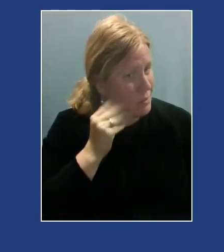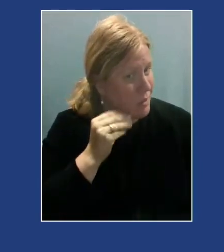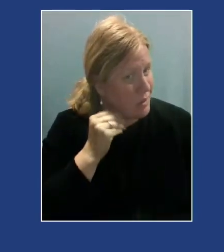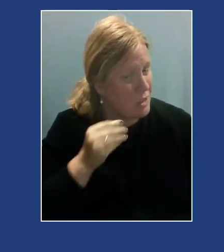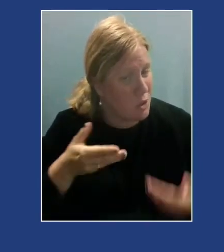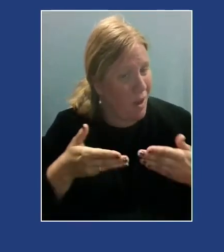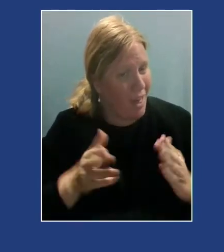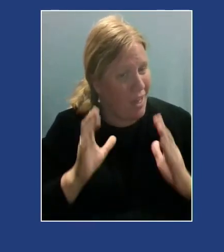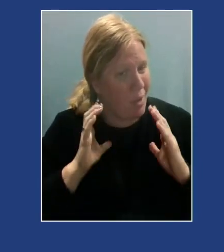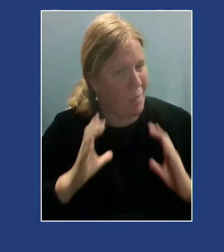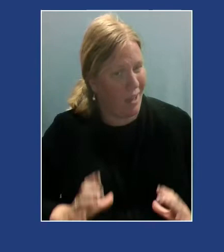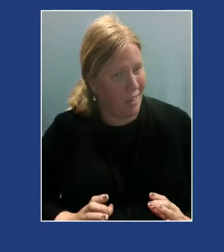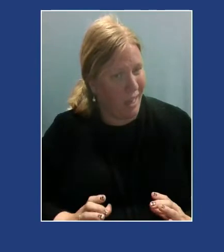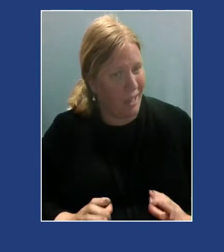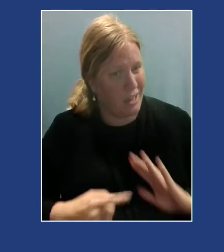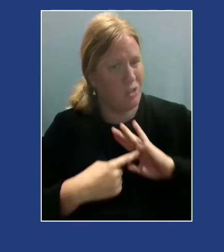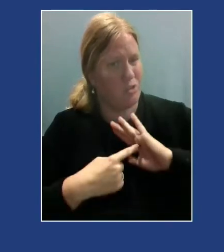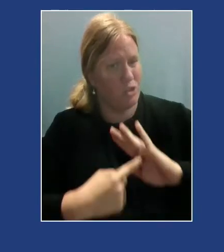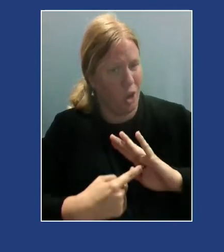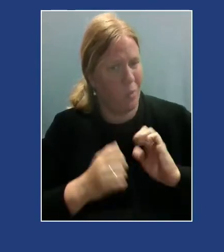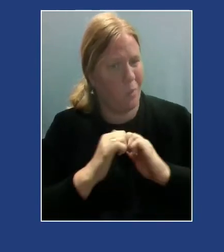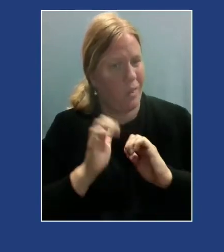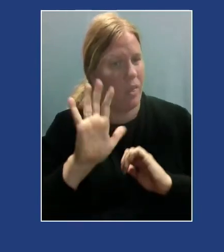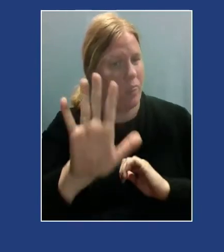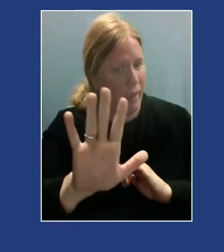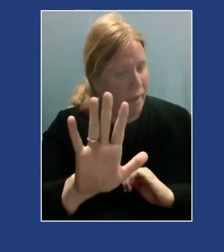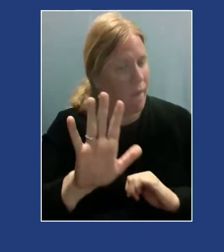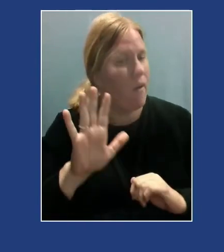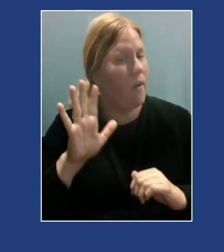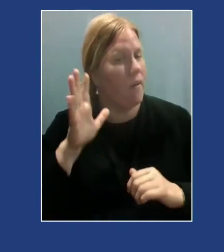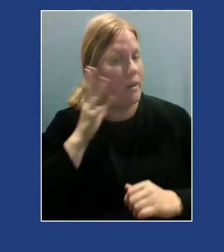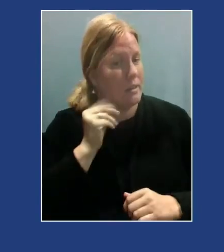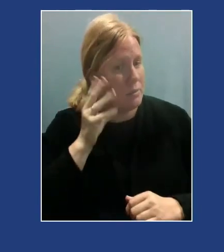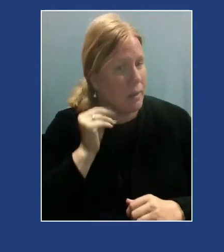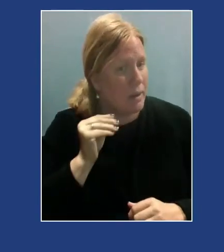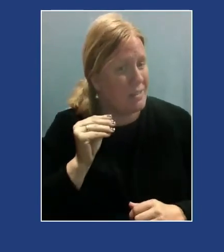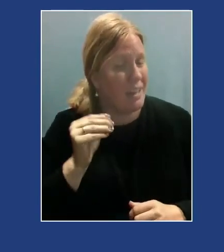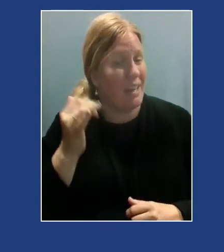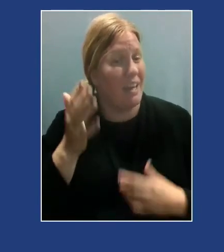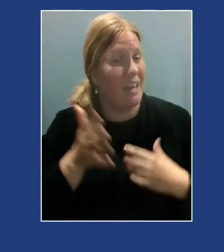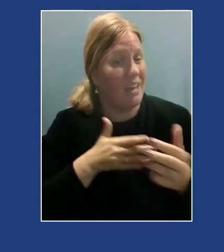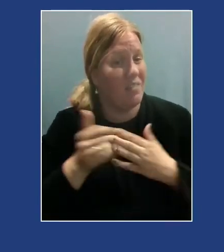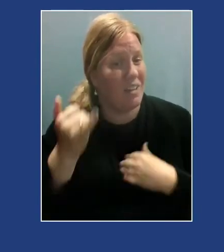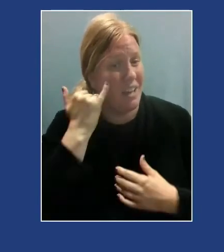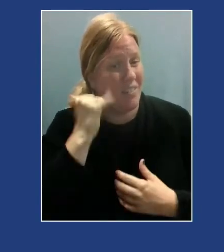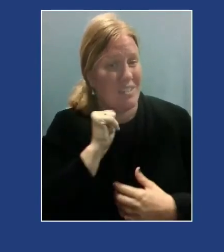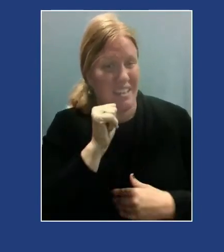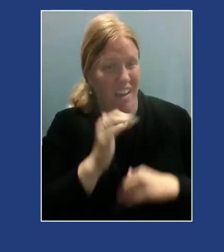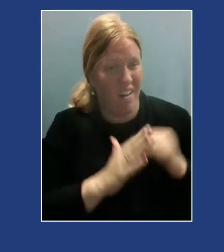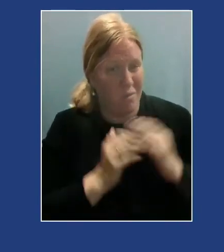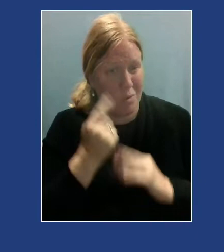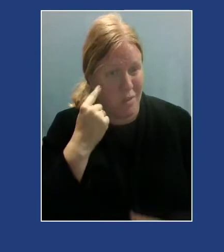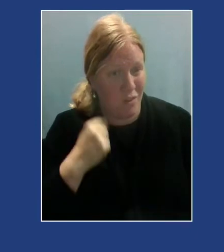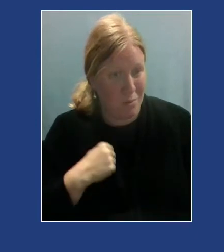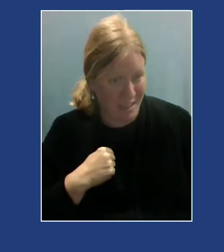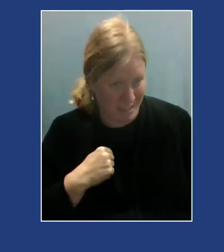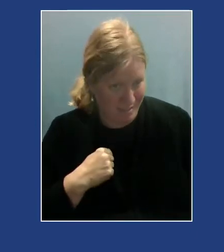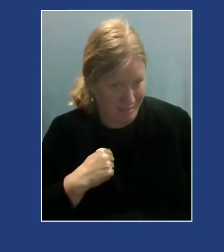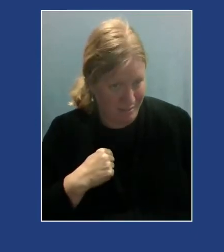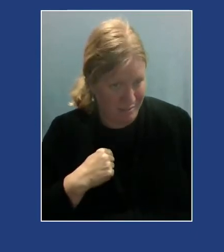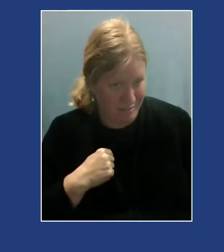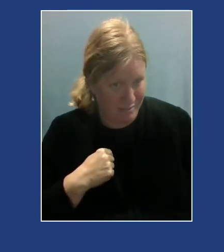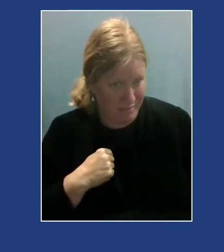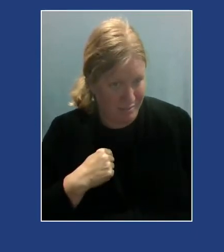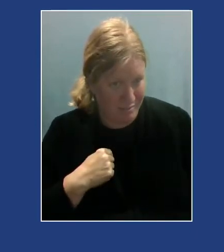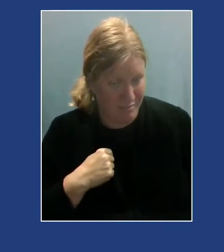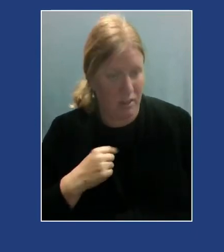my client to be able to show up with their fullness, even if their fullness might be uncomfortable for me? I'm